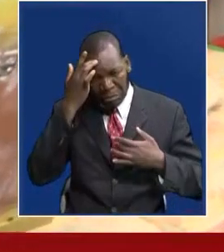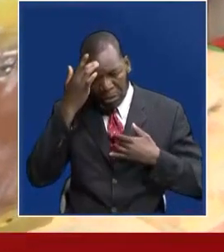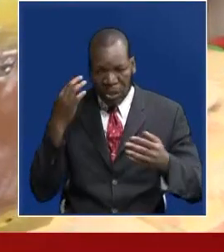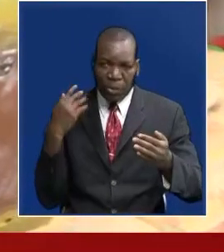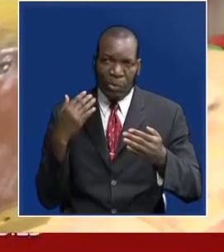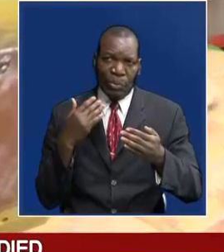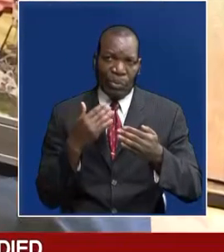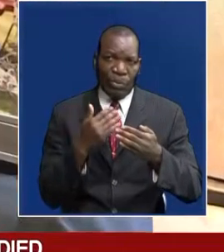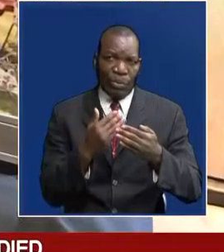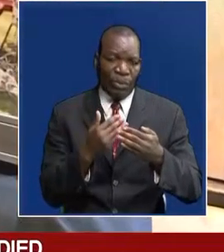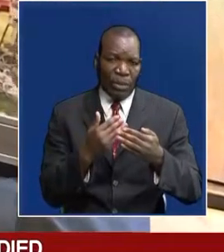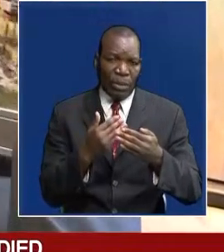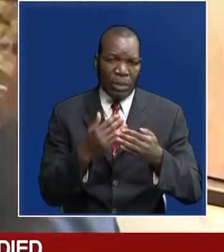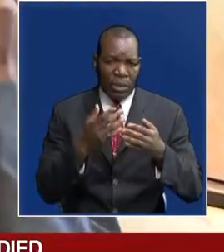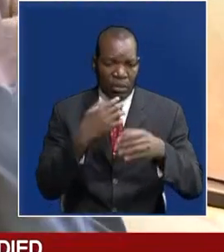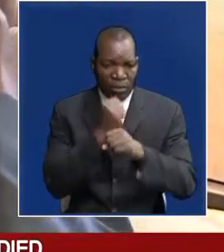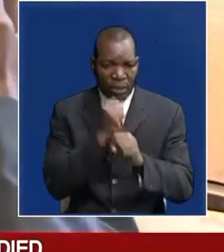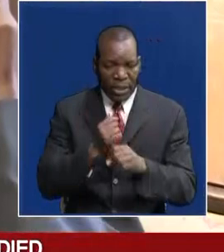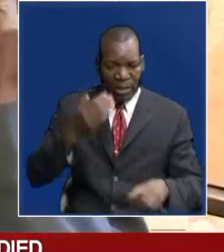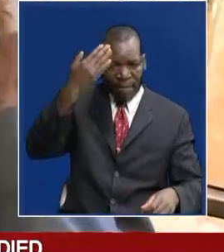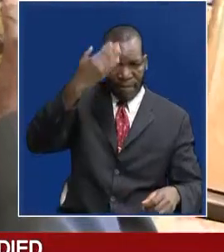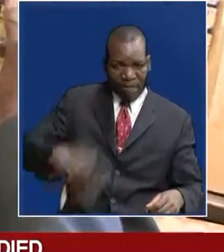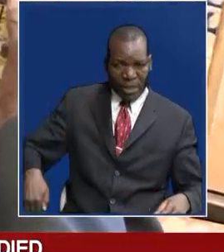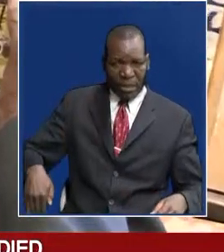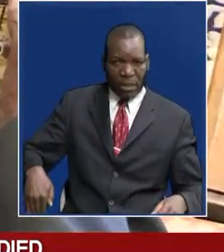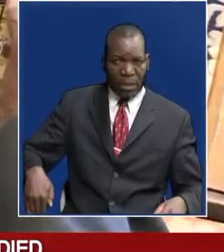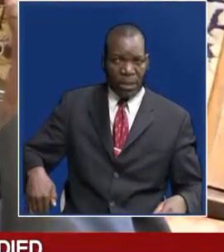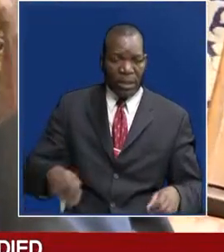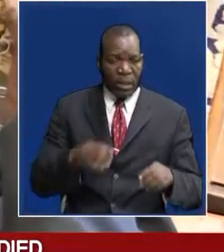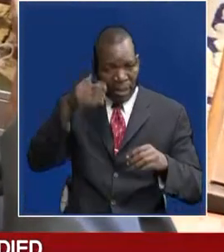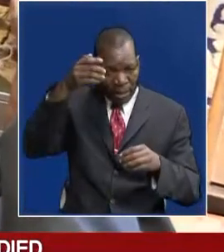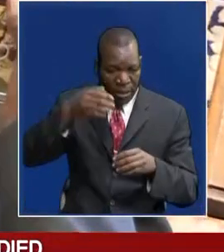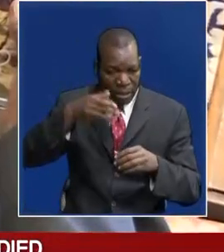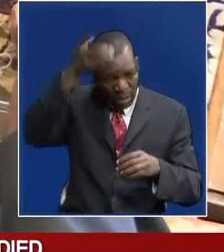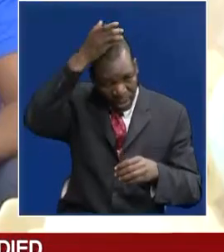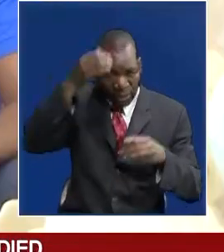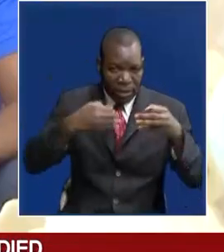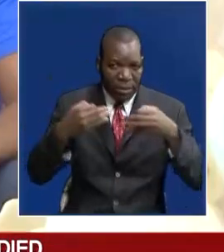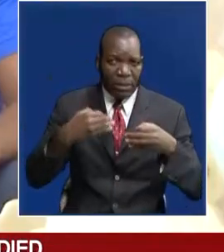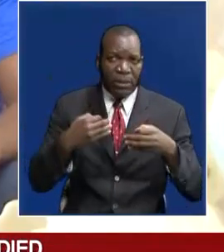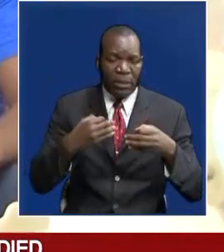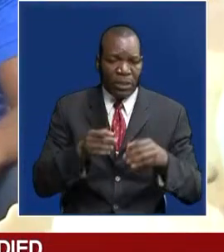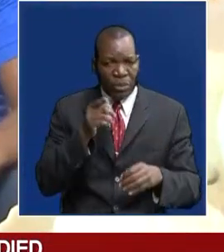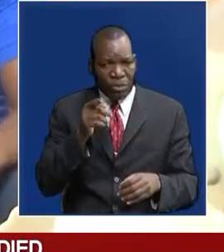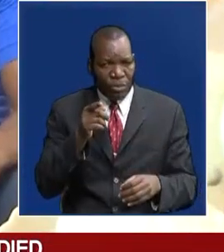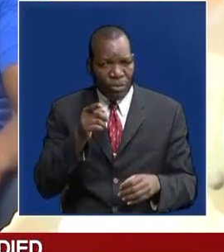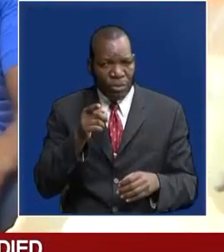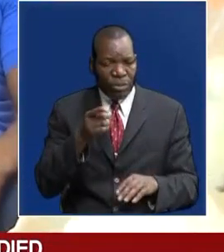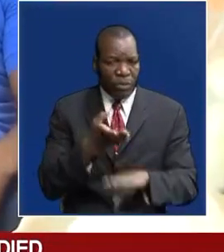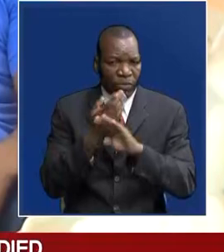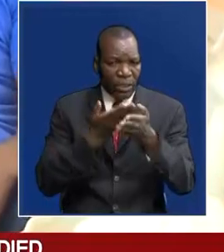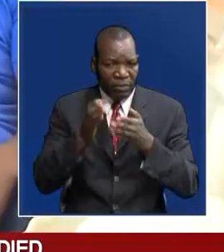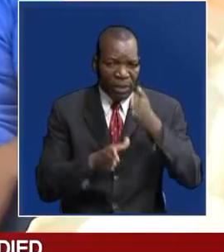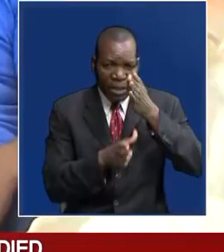to his right leg being amputated, and had a nurse dedicated to him. But how did this freedom fighter, who also served as deputy